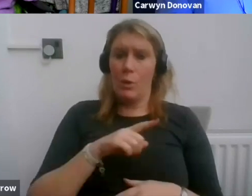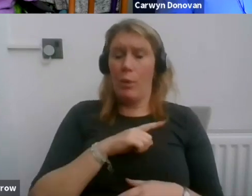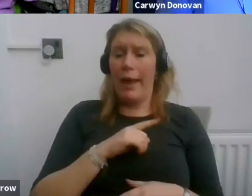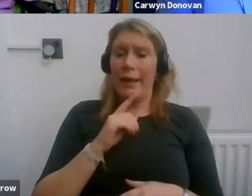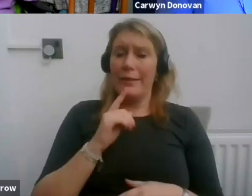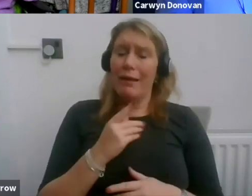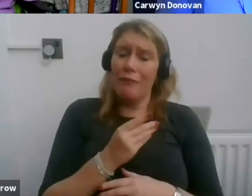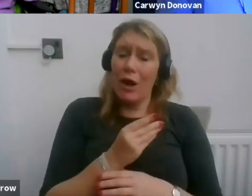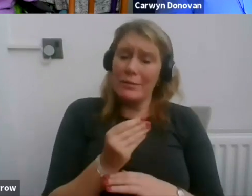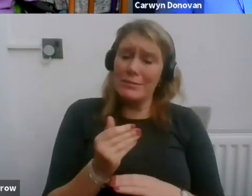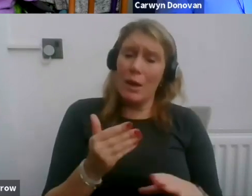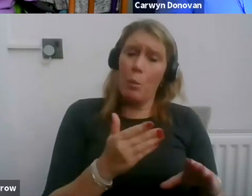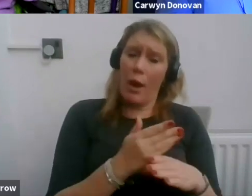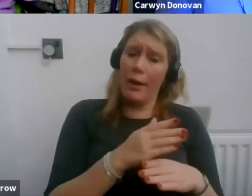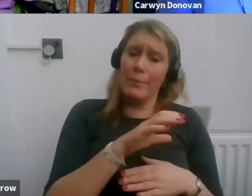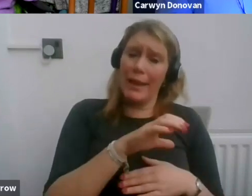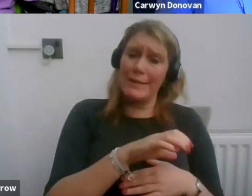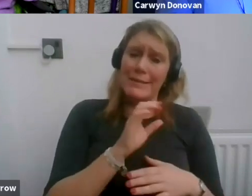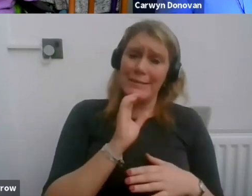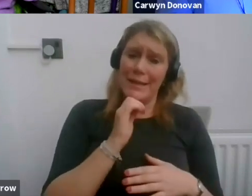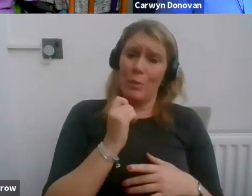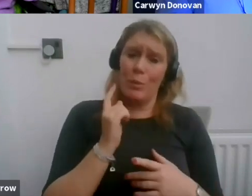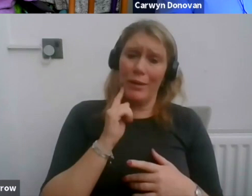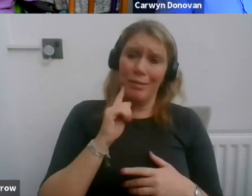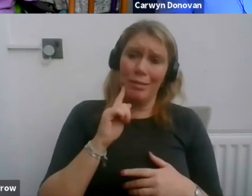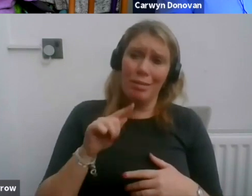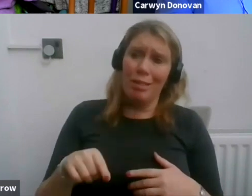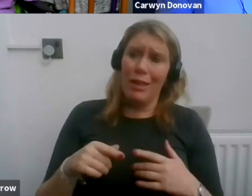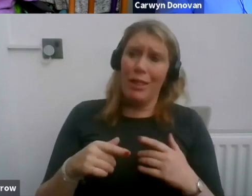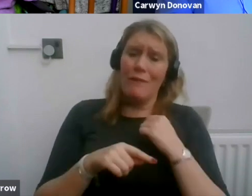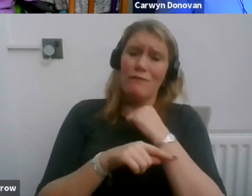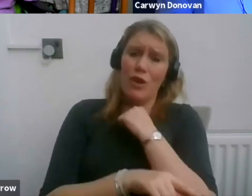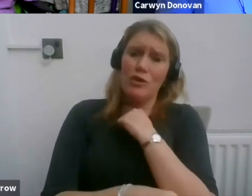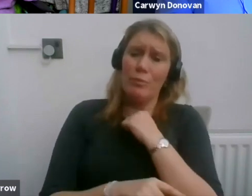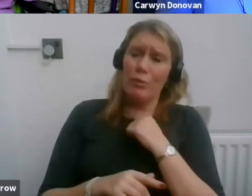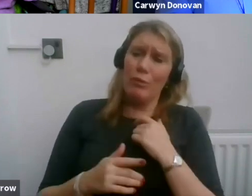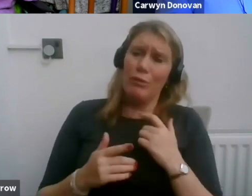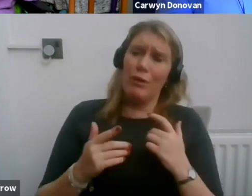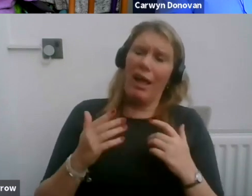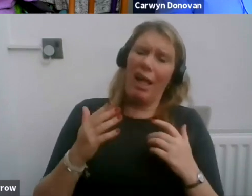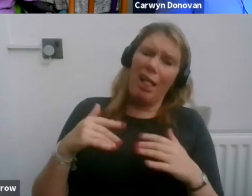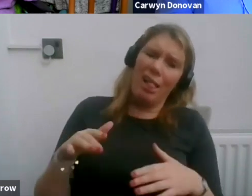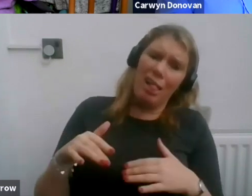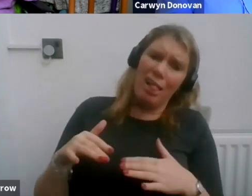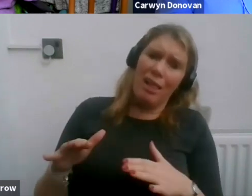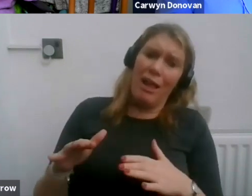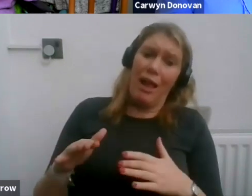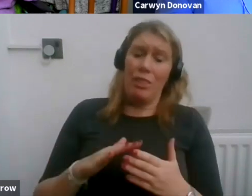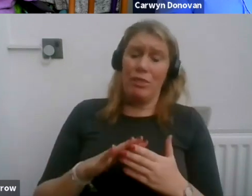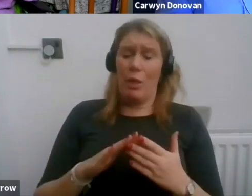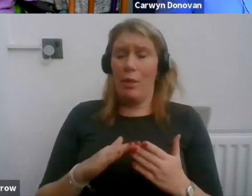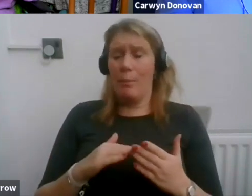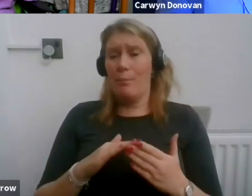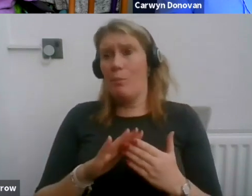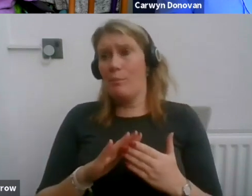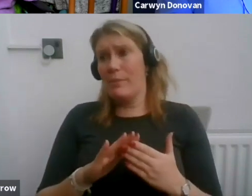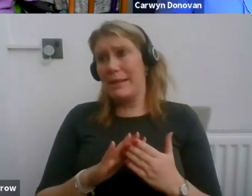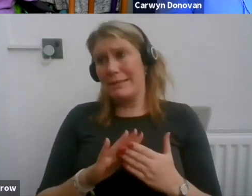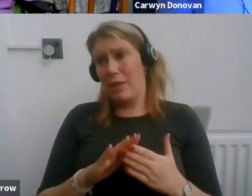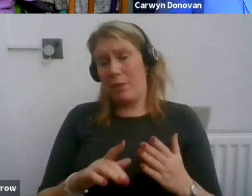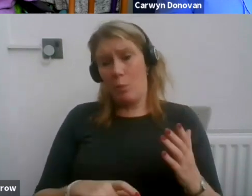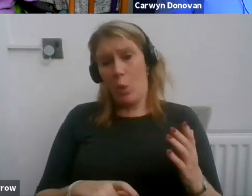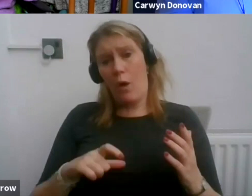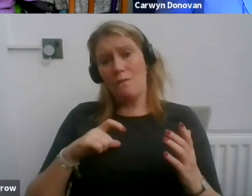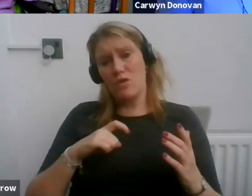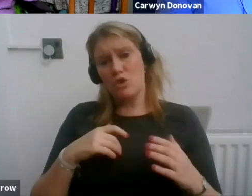and the more knowledge you have behind you the more confidence you have behind you and